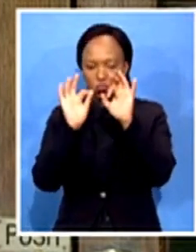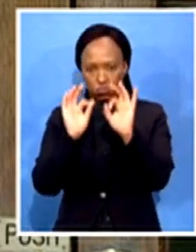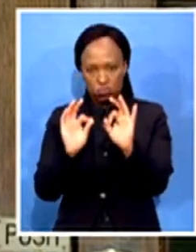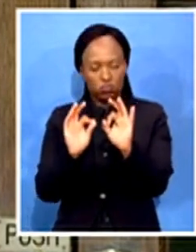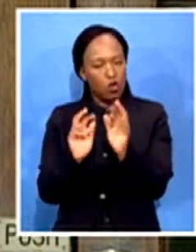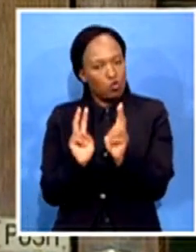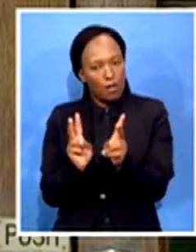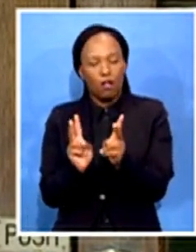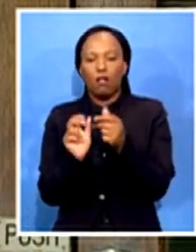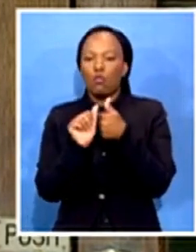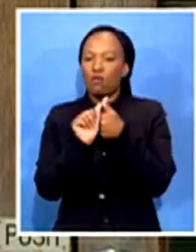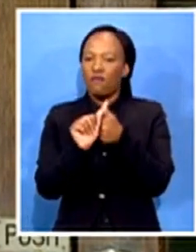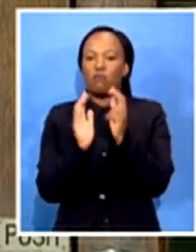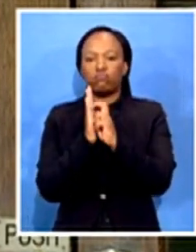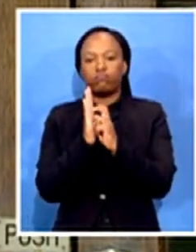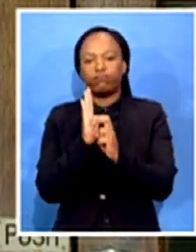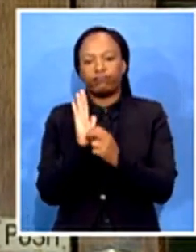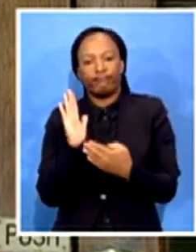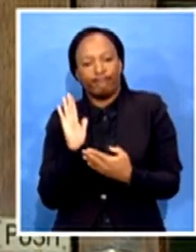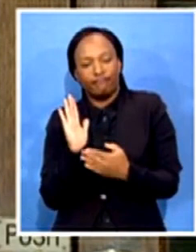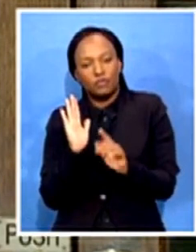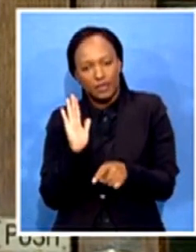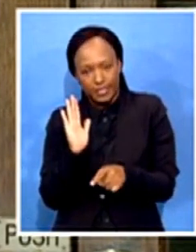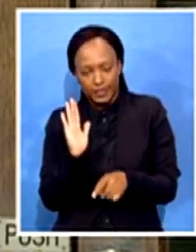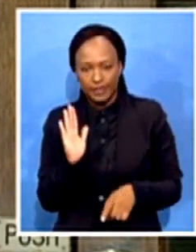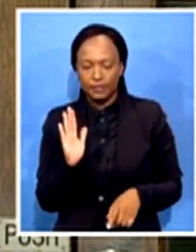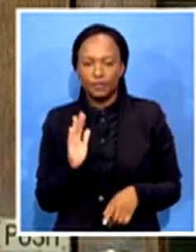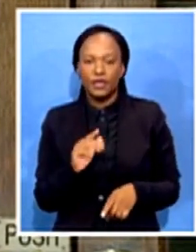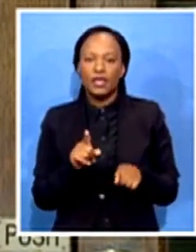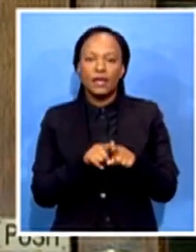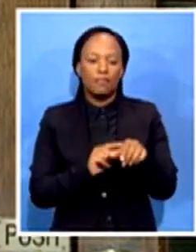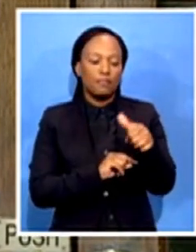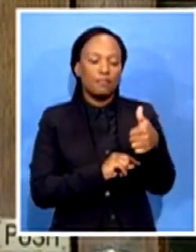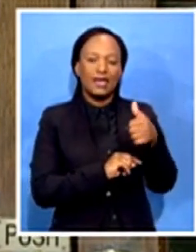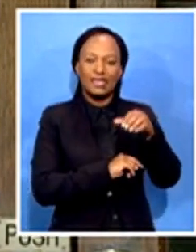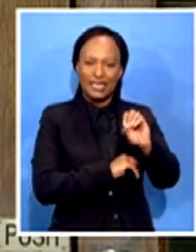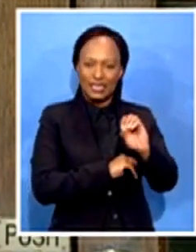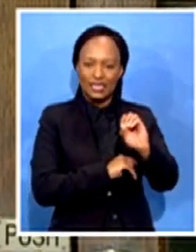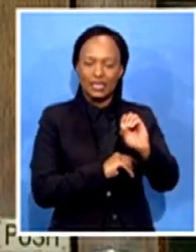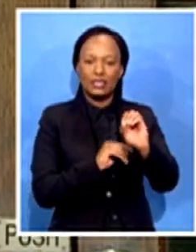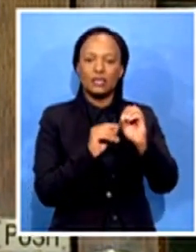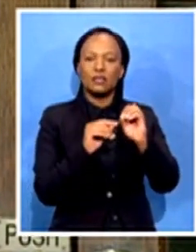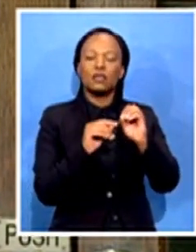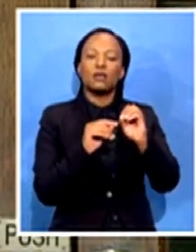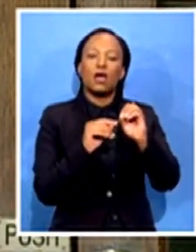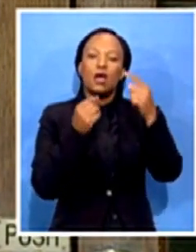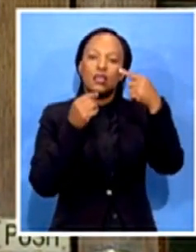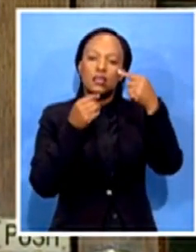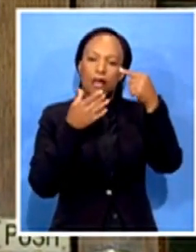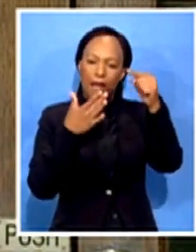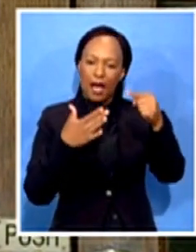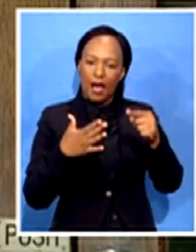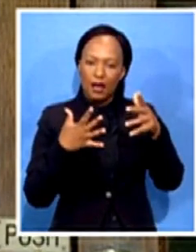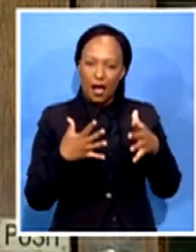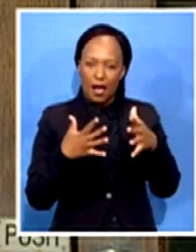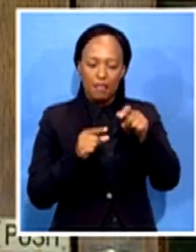And with regard to that 60 markers who have withdrawn, it is true that about 60 have